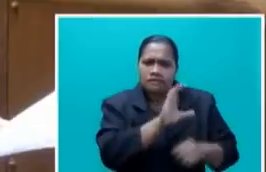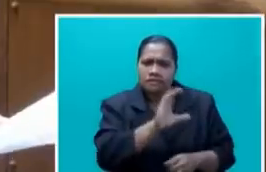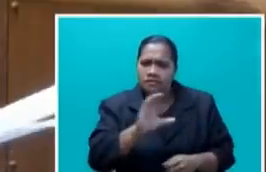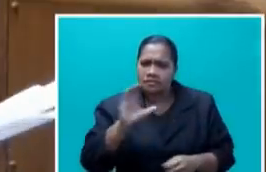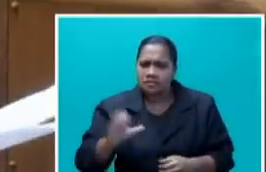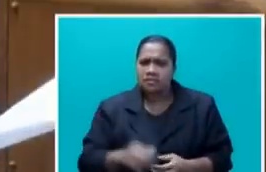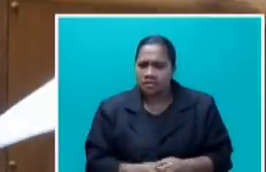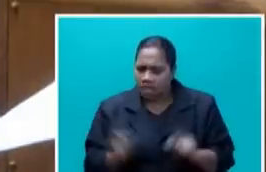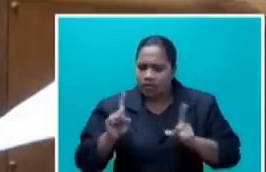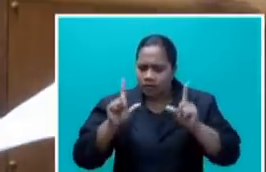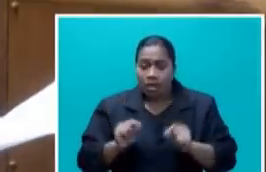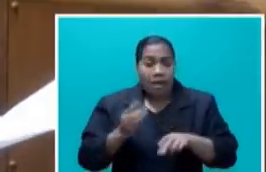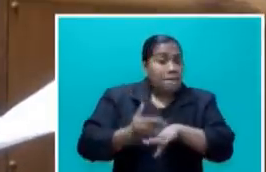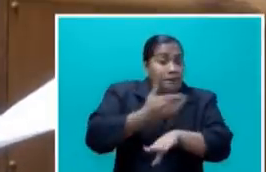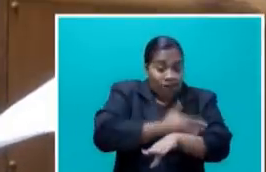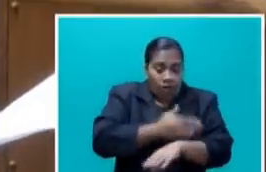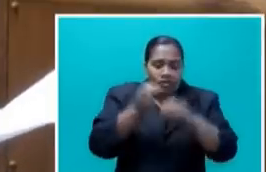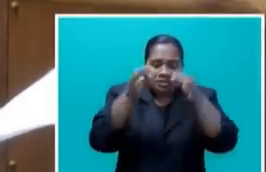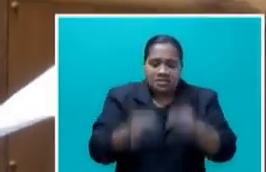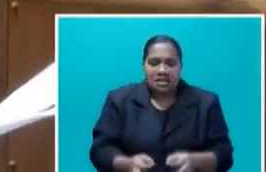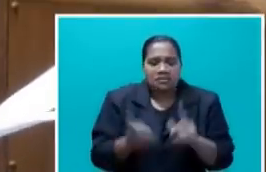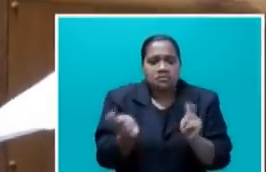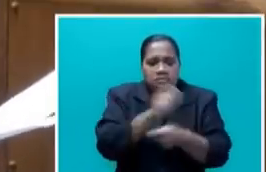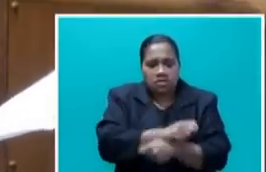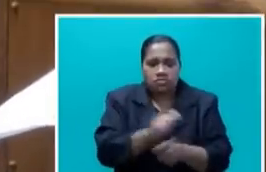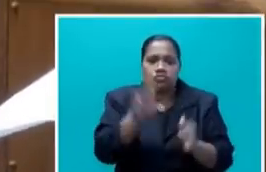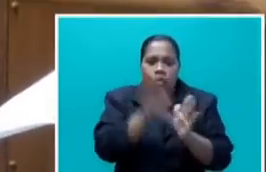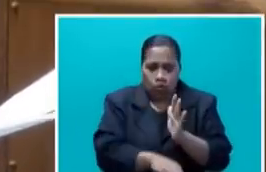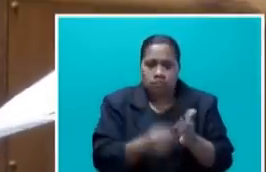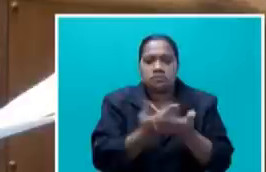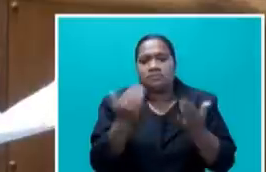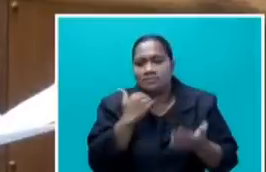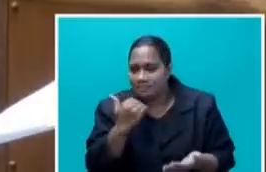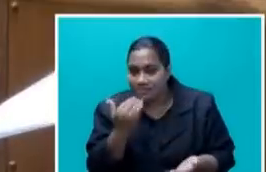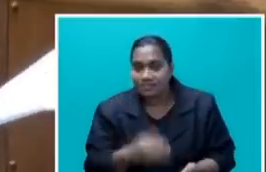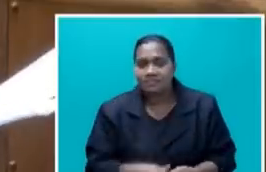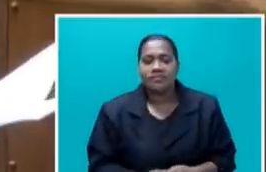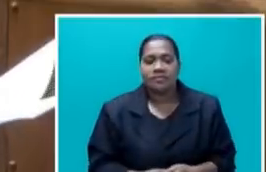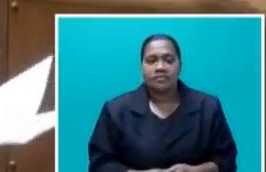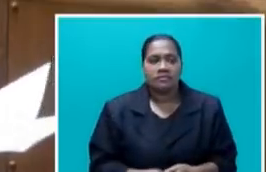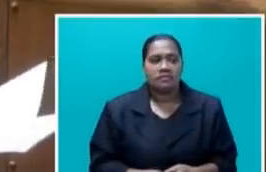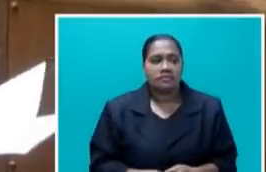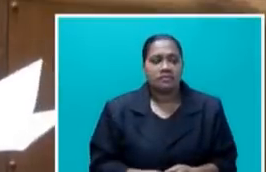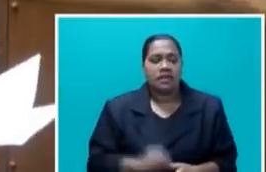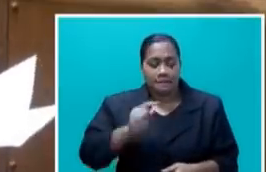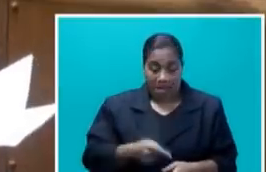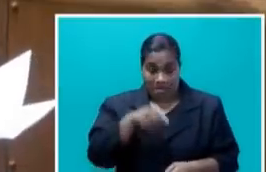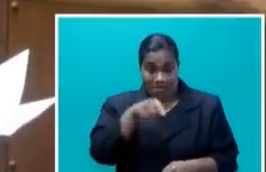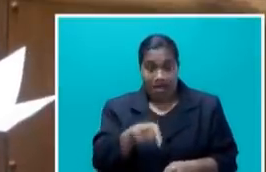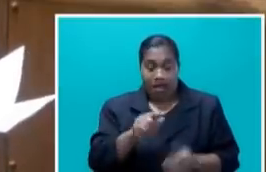deciding on the price change of any item. The key process are, of course, consultations with all relevant stakeholders